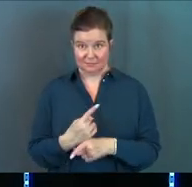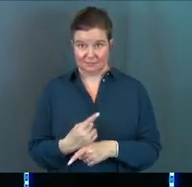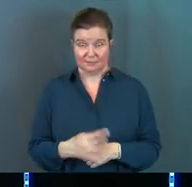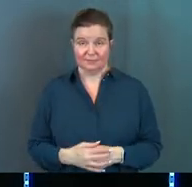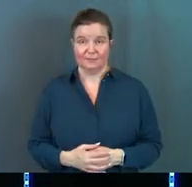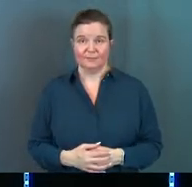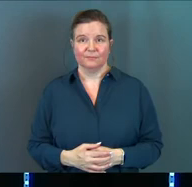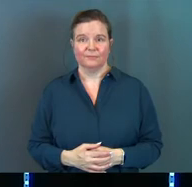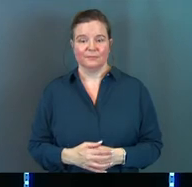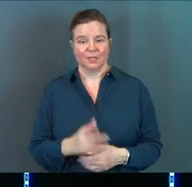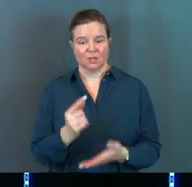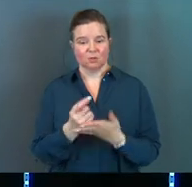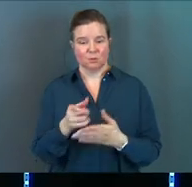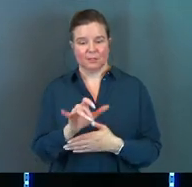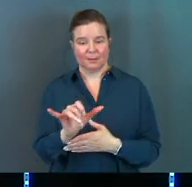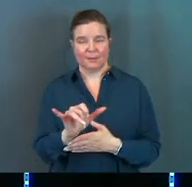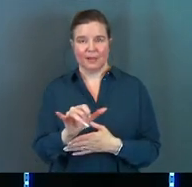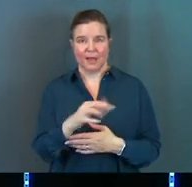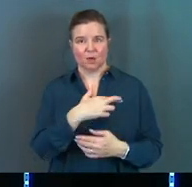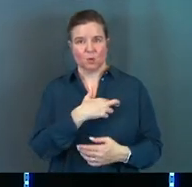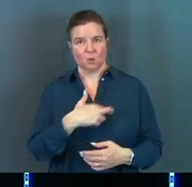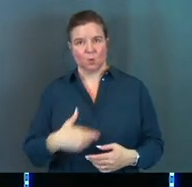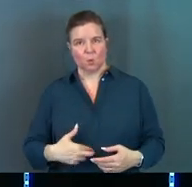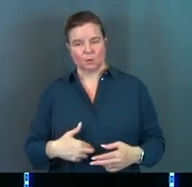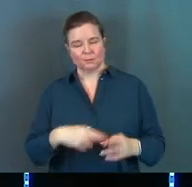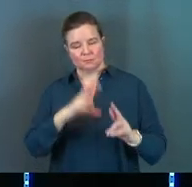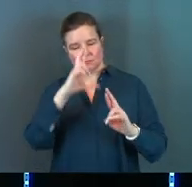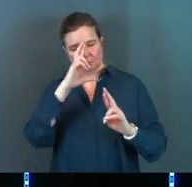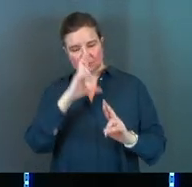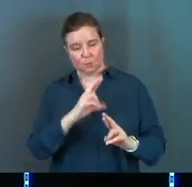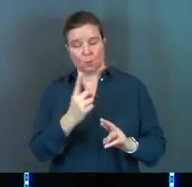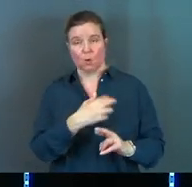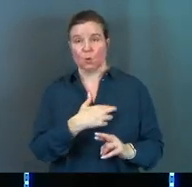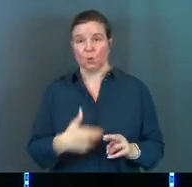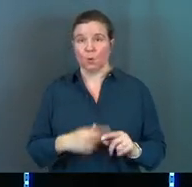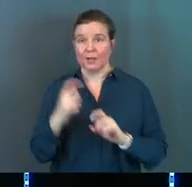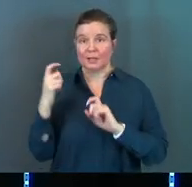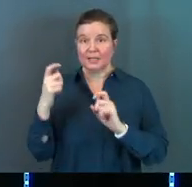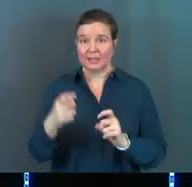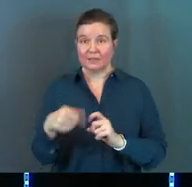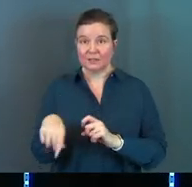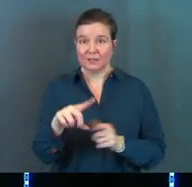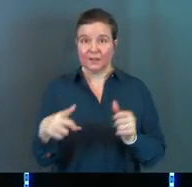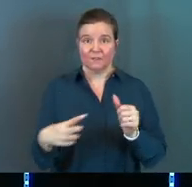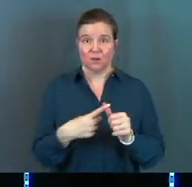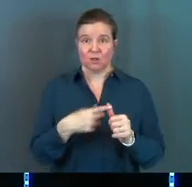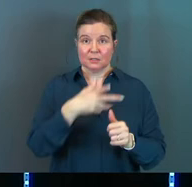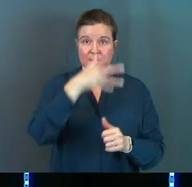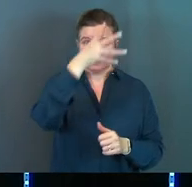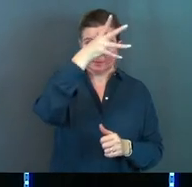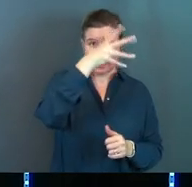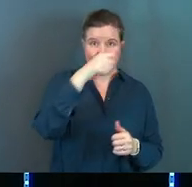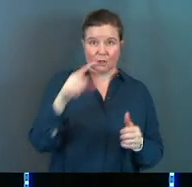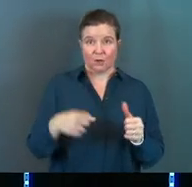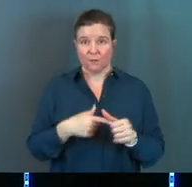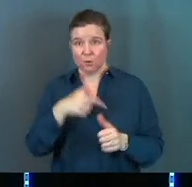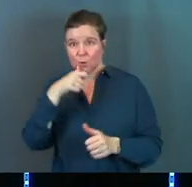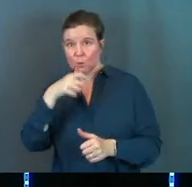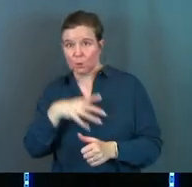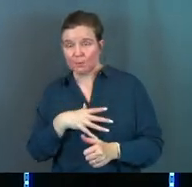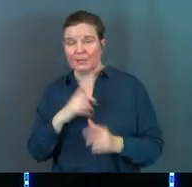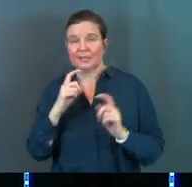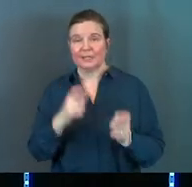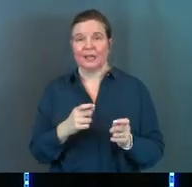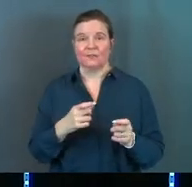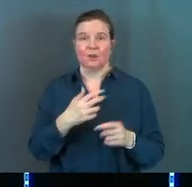he? And he treated them like royalty. And one of the royal gifts he gave to the very first man, the very first woman, is